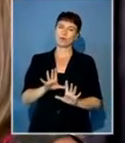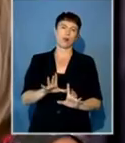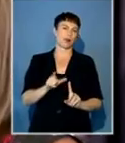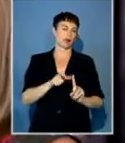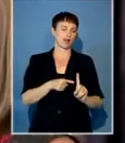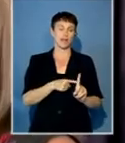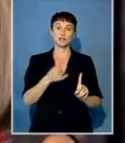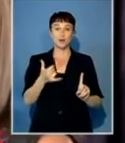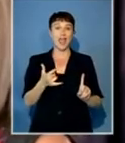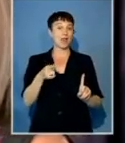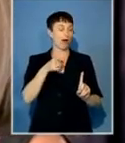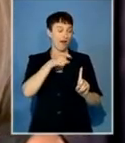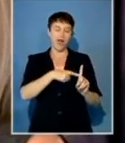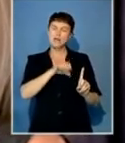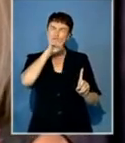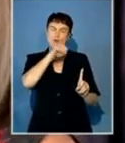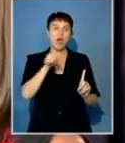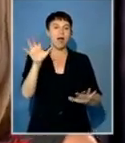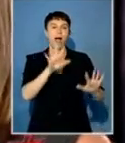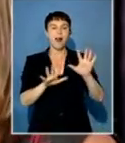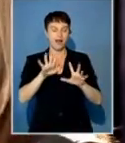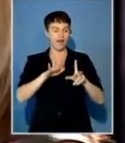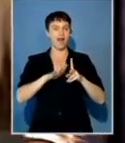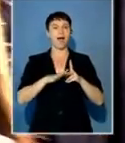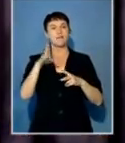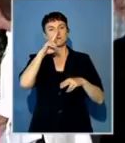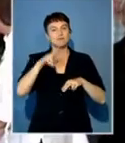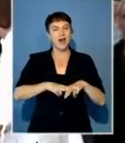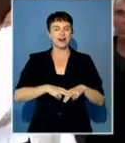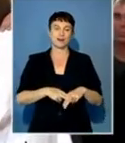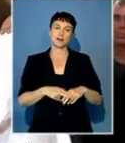seen all the color in the church today. She was a child of fun and color. Thank you.